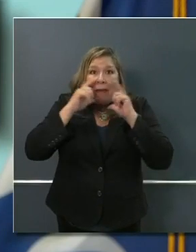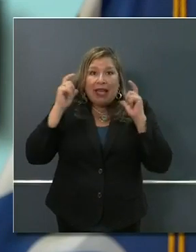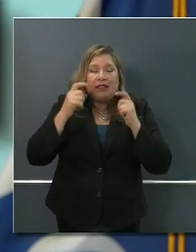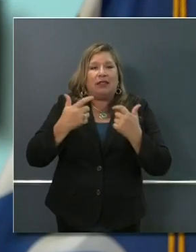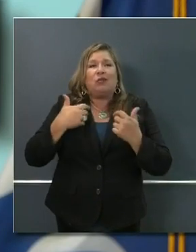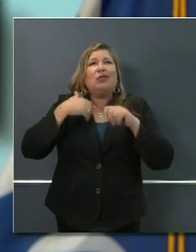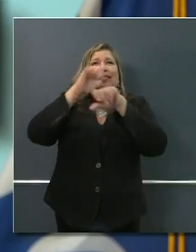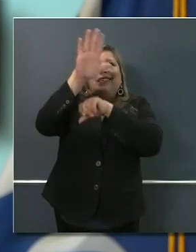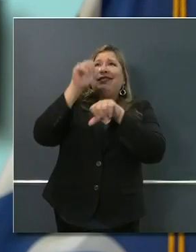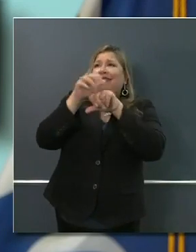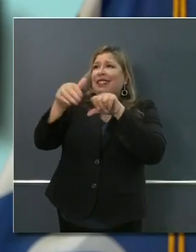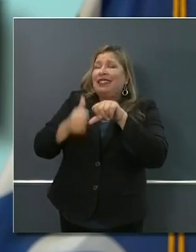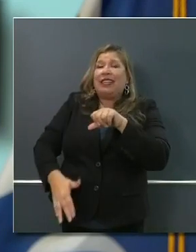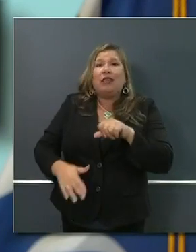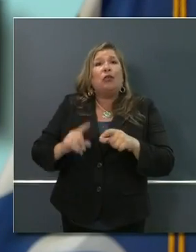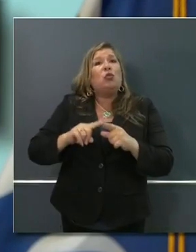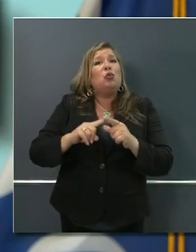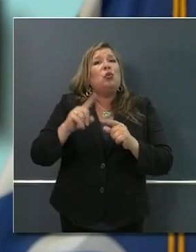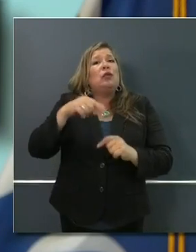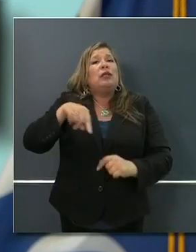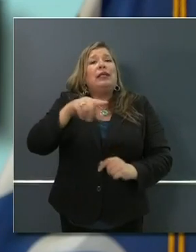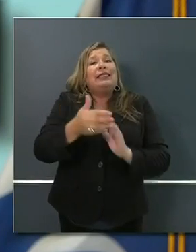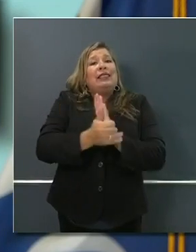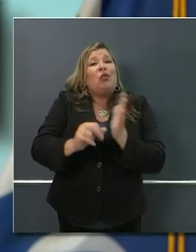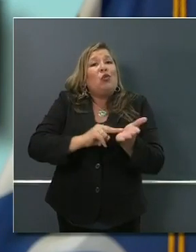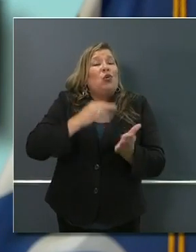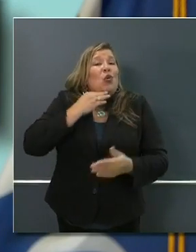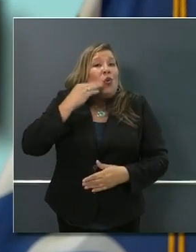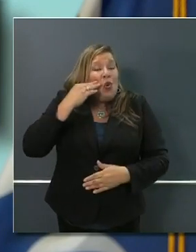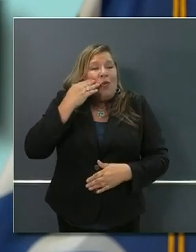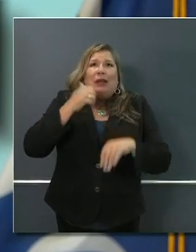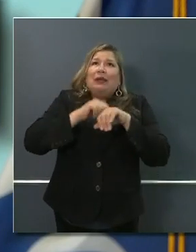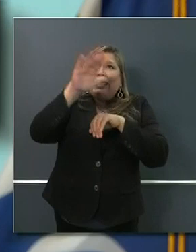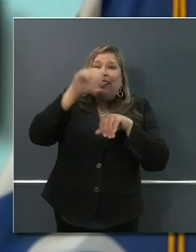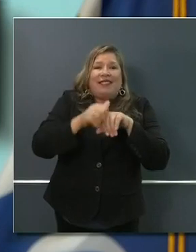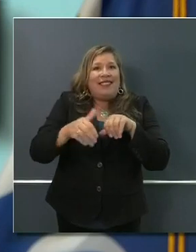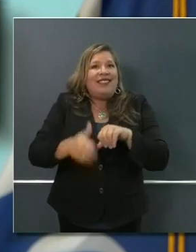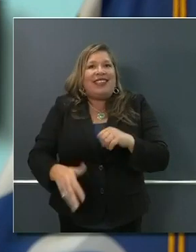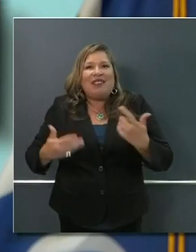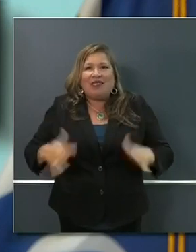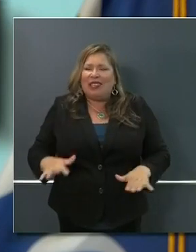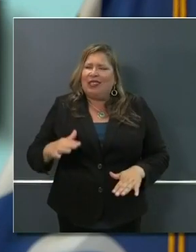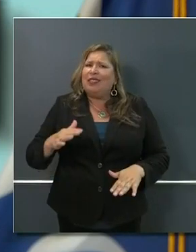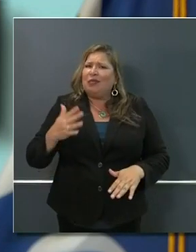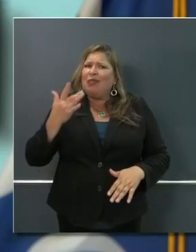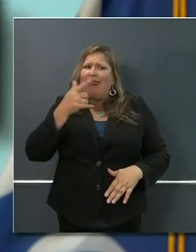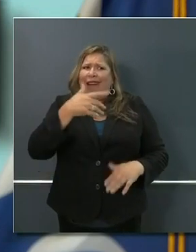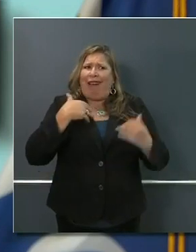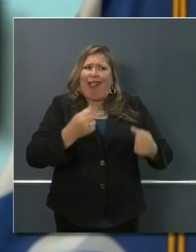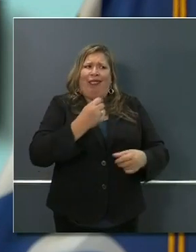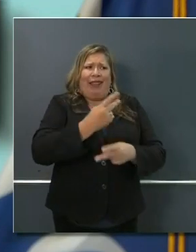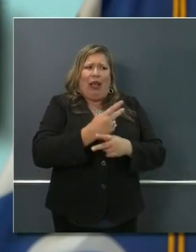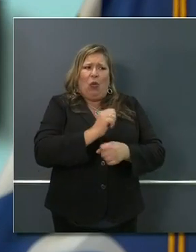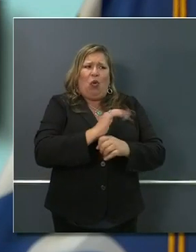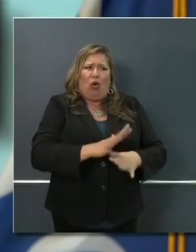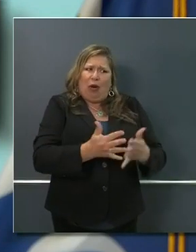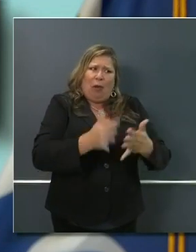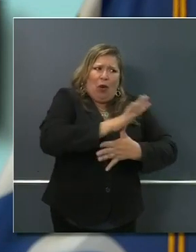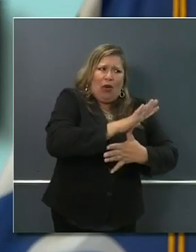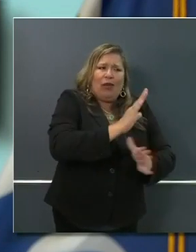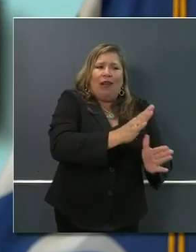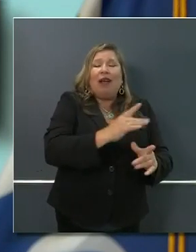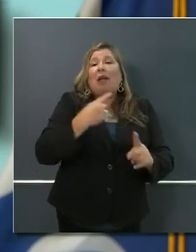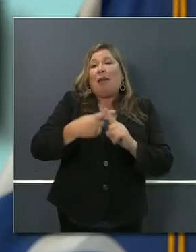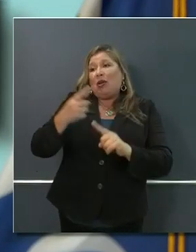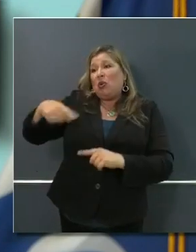facilities as a priority, a priority always for our health care workers, and yes, for our farm workers as well. So that's